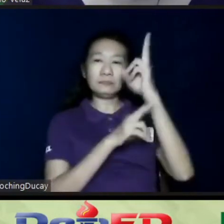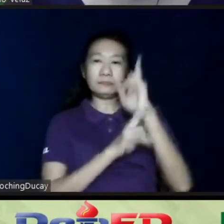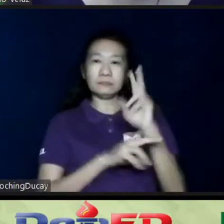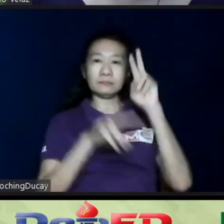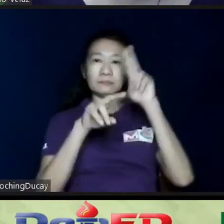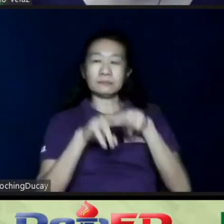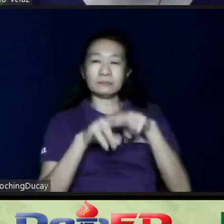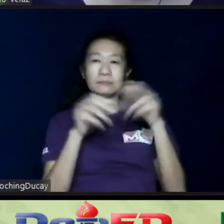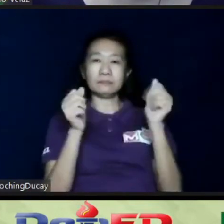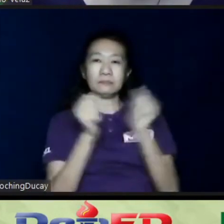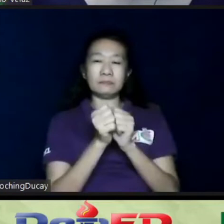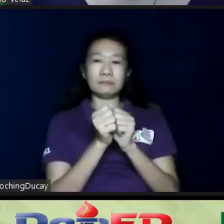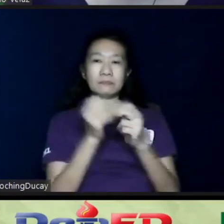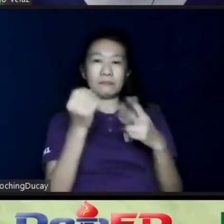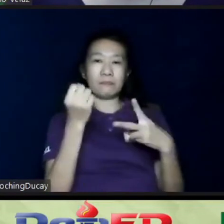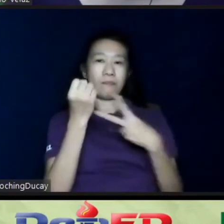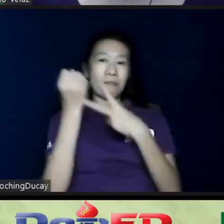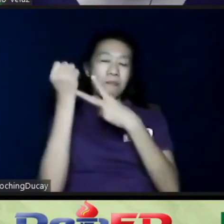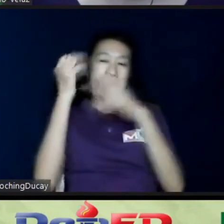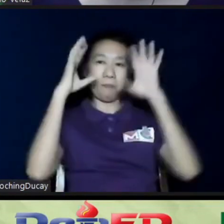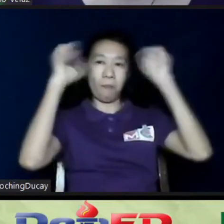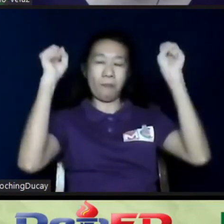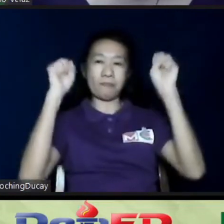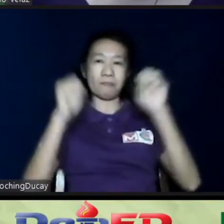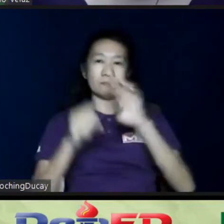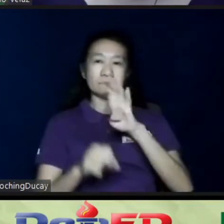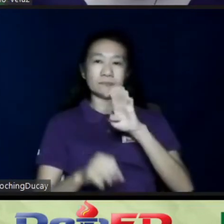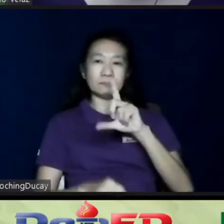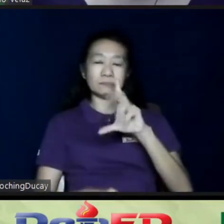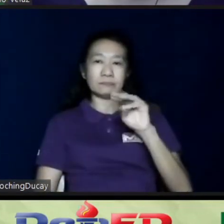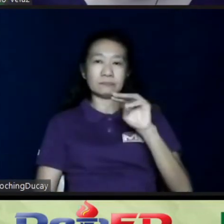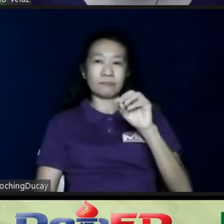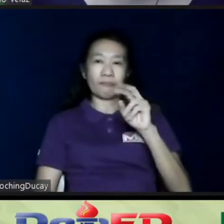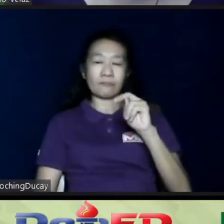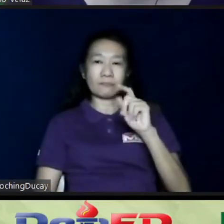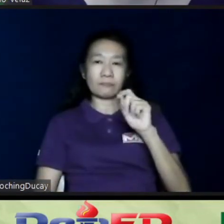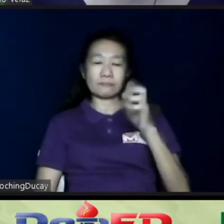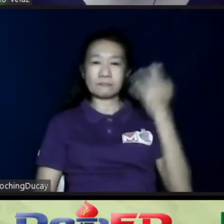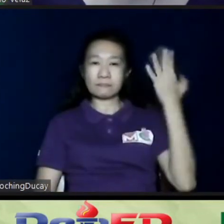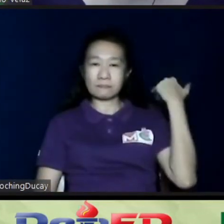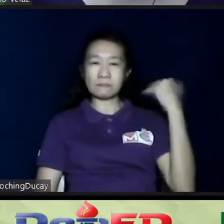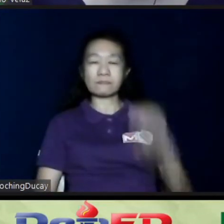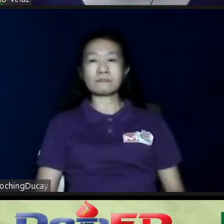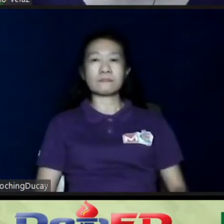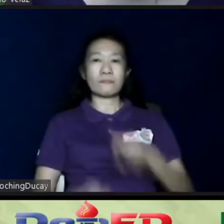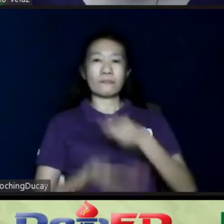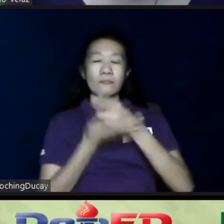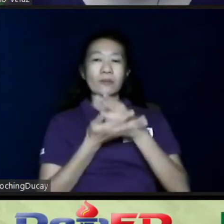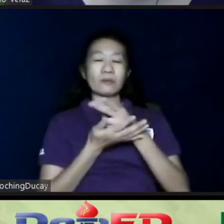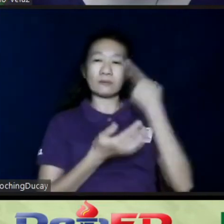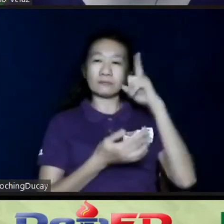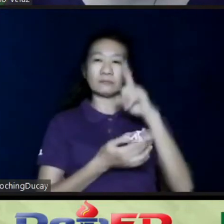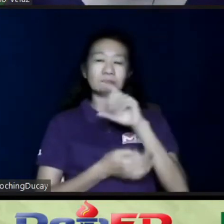with Vice Mayor Belmonte then, who's mayor now, in helping frame their CBR program.